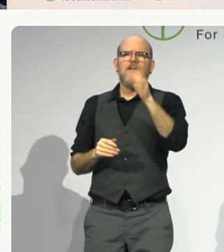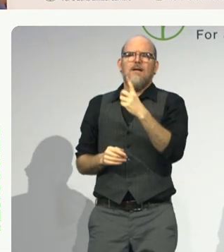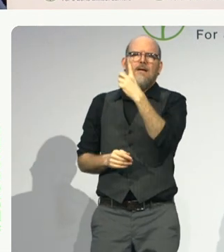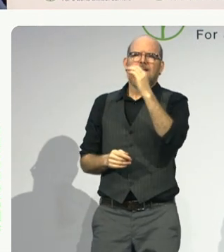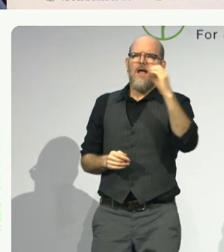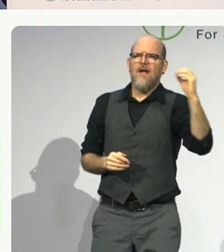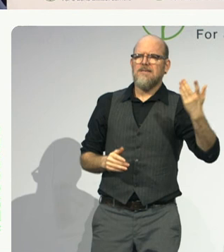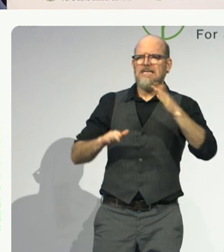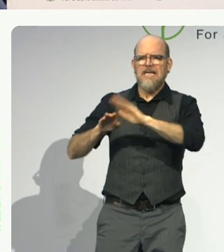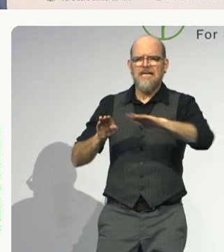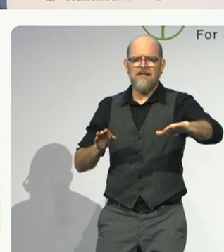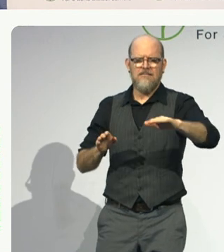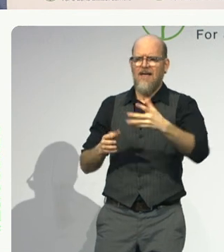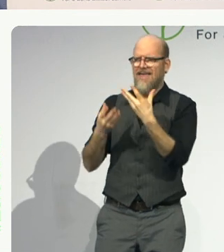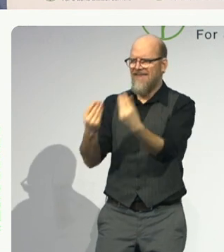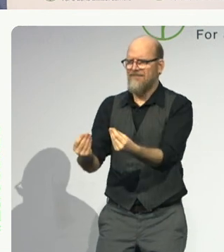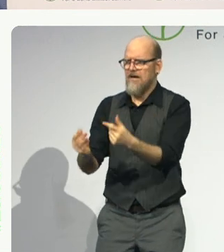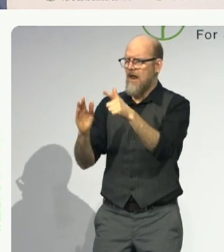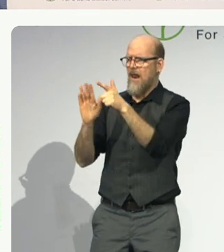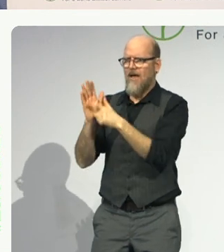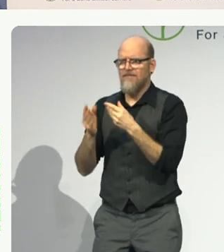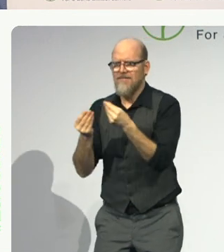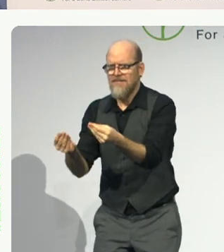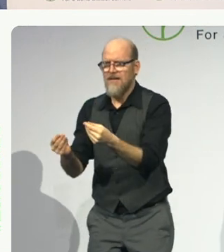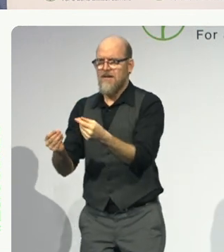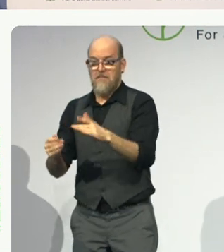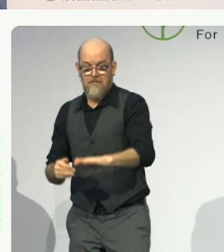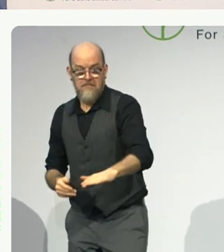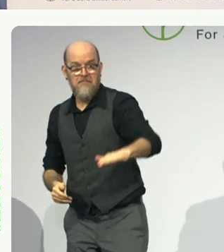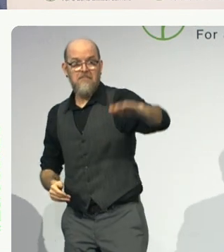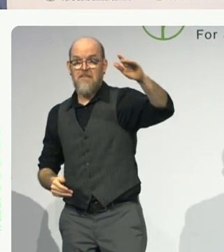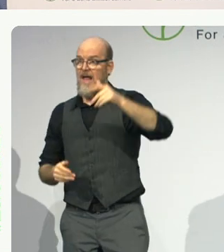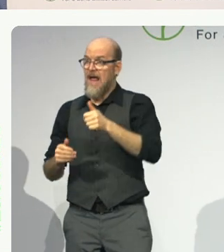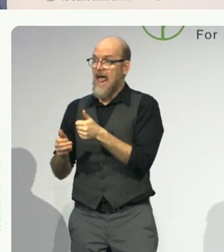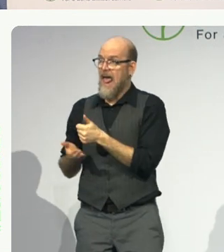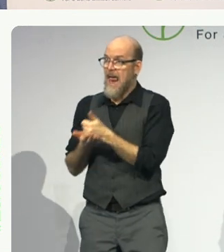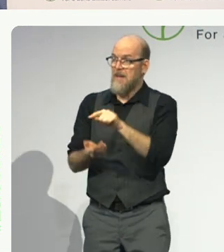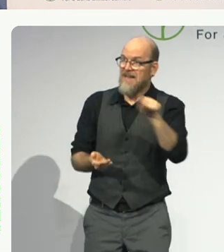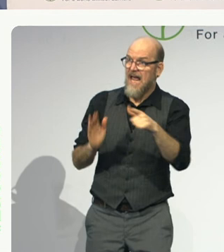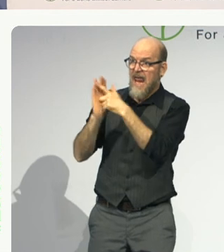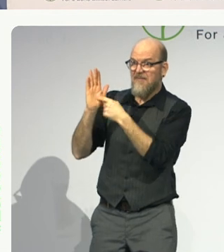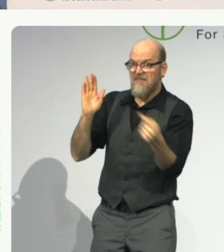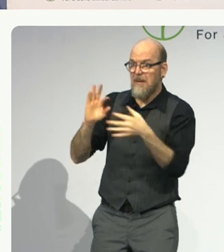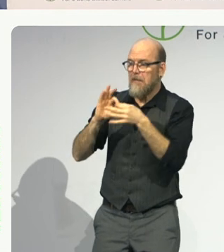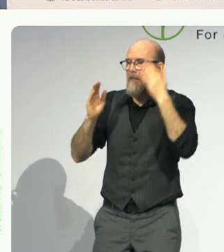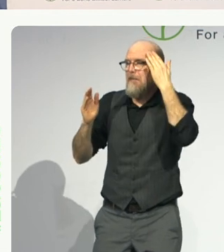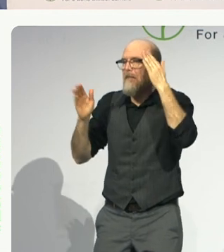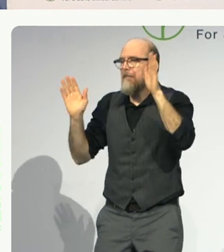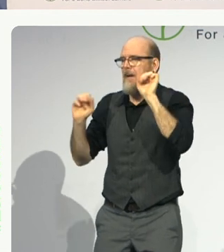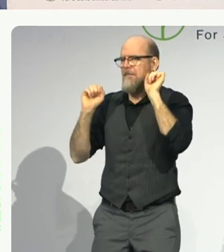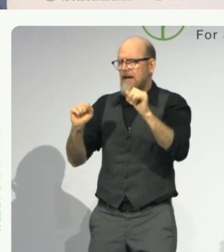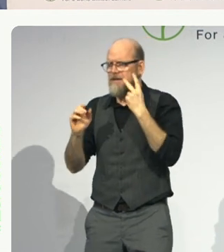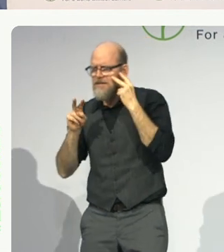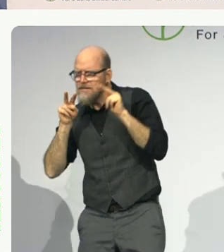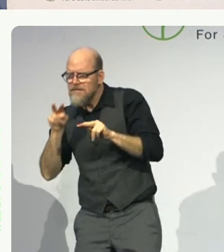This is just one example. Uganda's legislation for inclusion led to a 56 percent